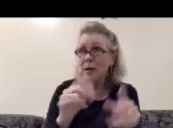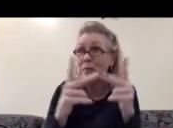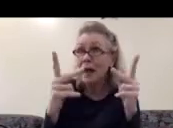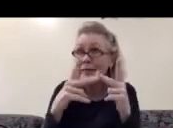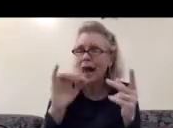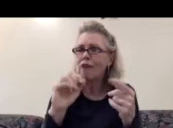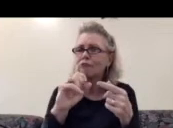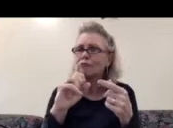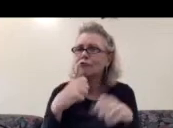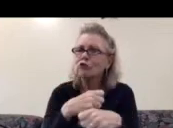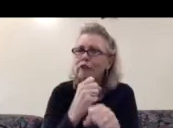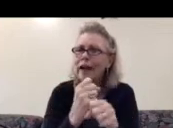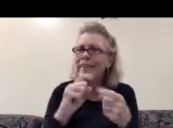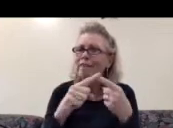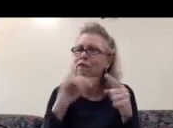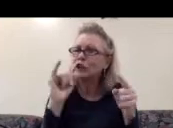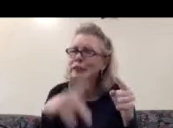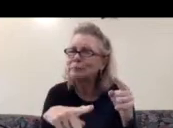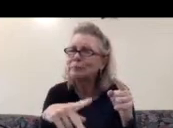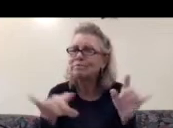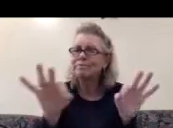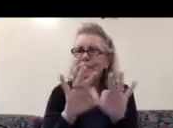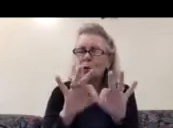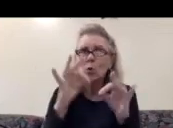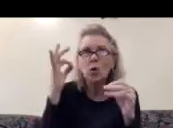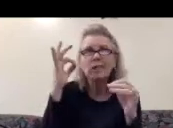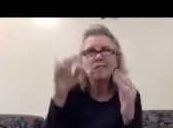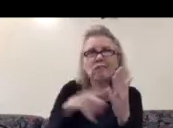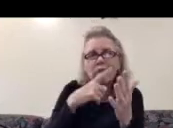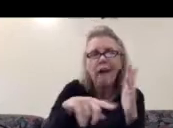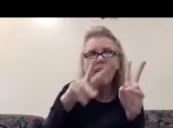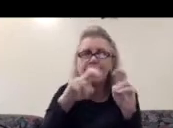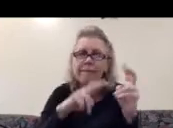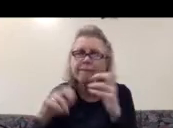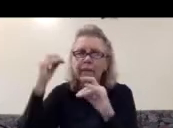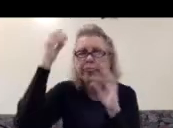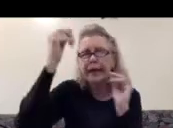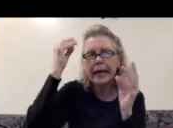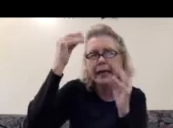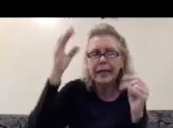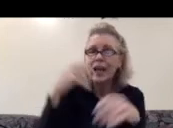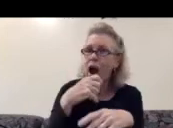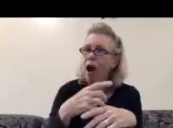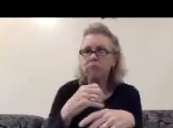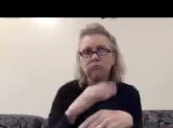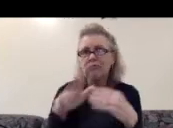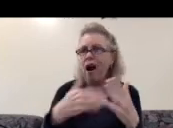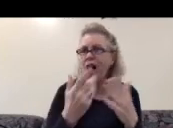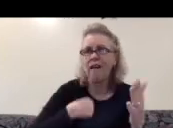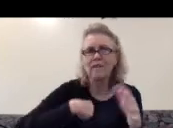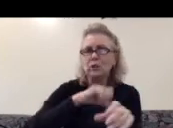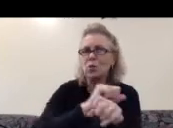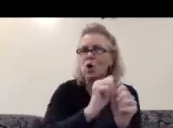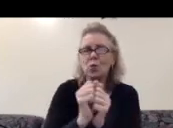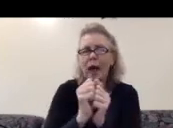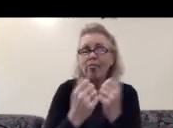friendships, critical thinking, and generated a symphony of all of us working together, even though